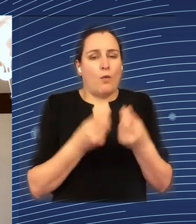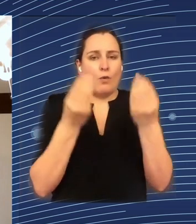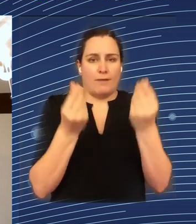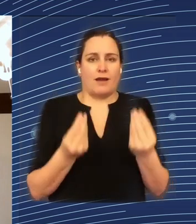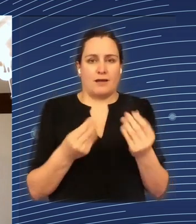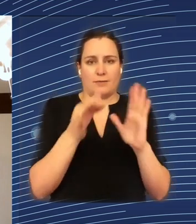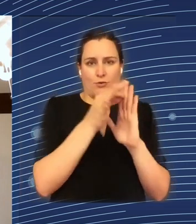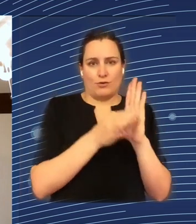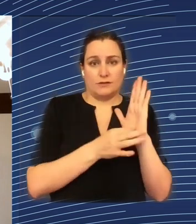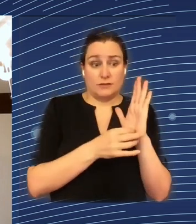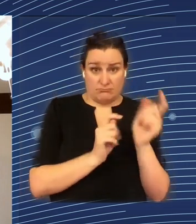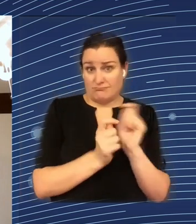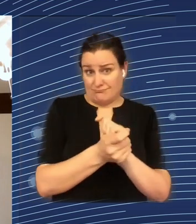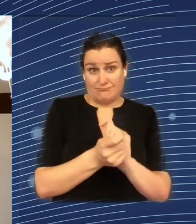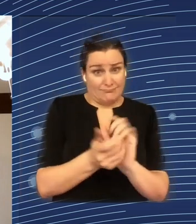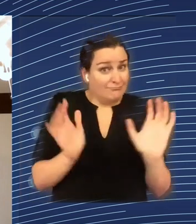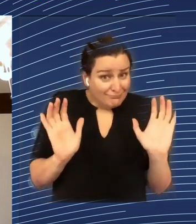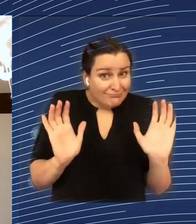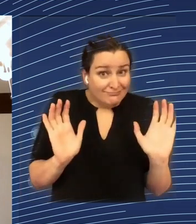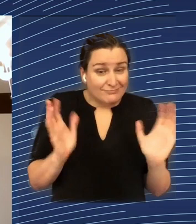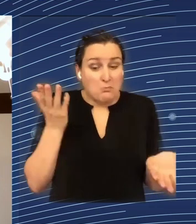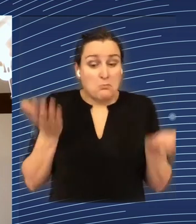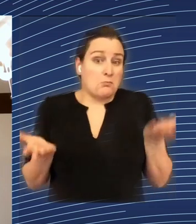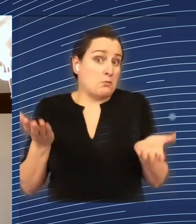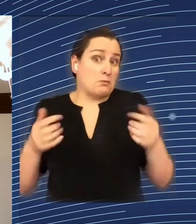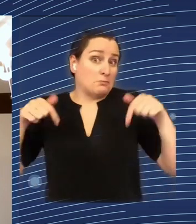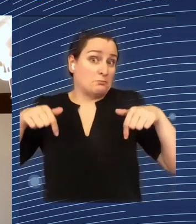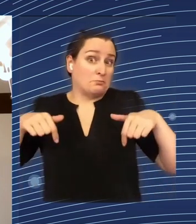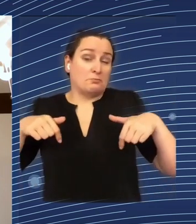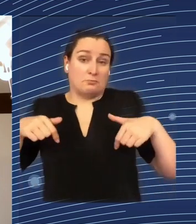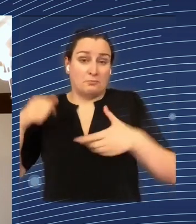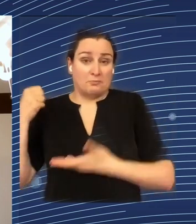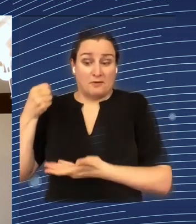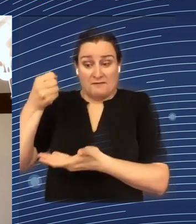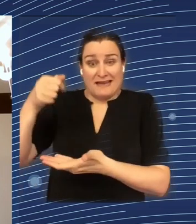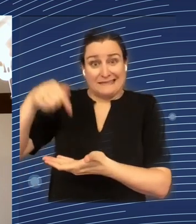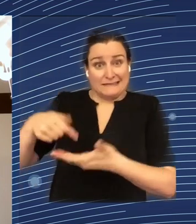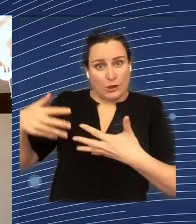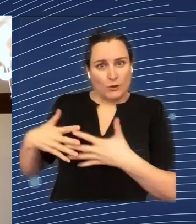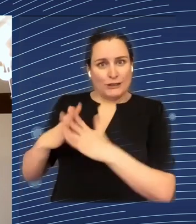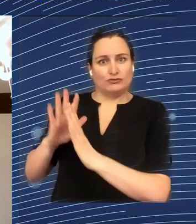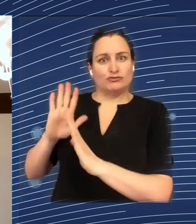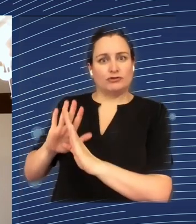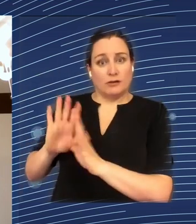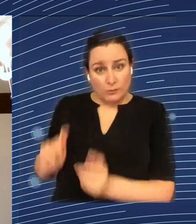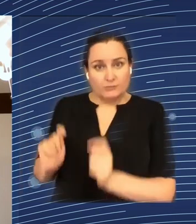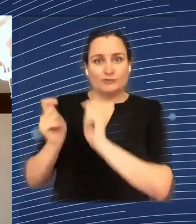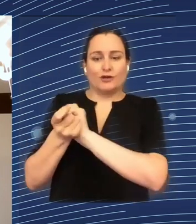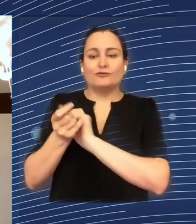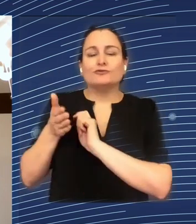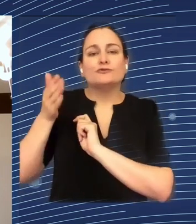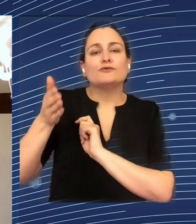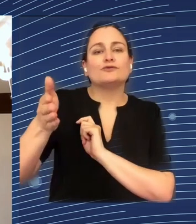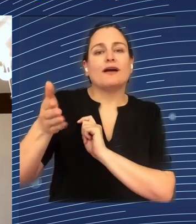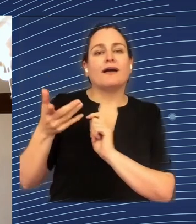could well be that the cohesion funds as we know them could change quite significantly and beyond recognition as we start to really dig into